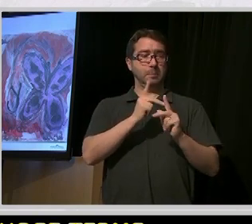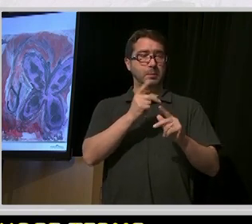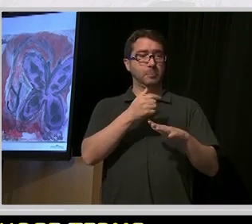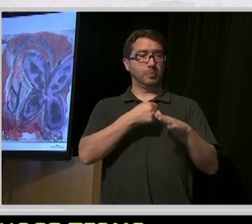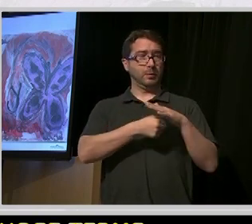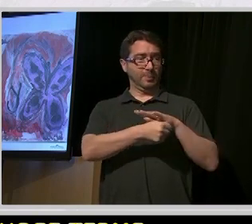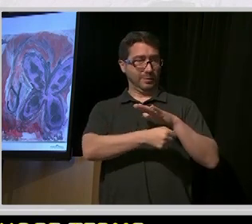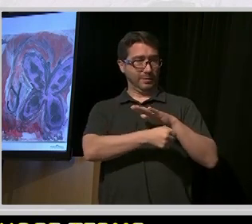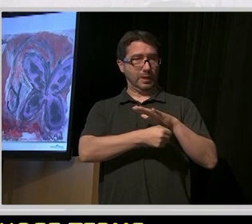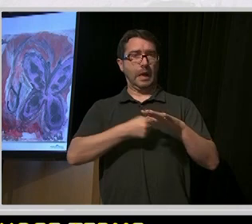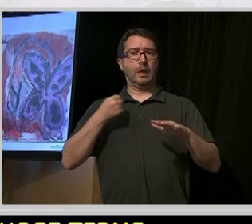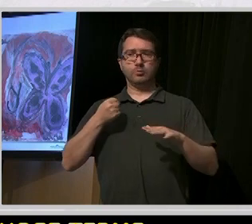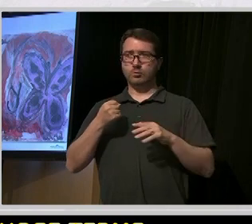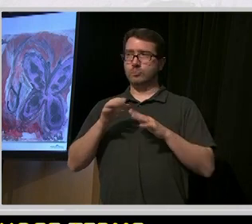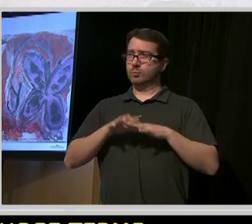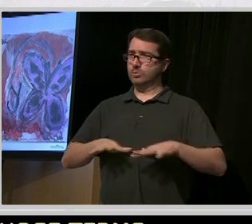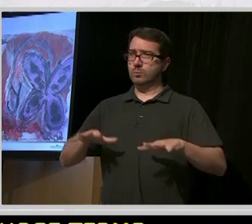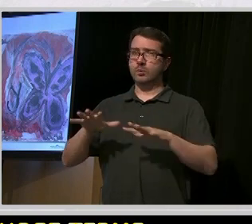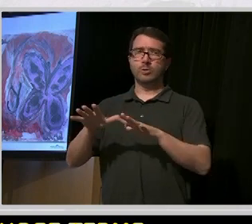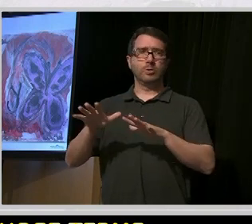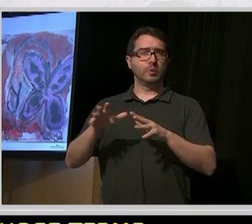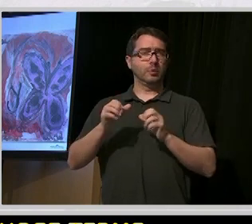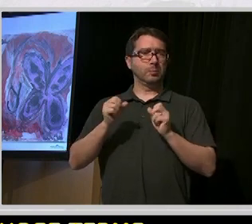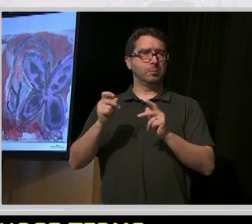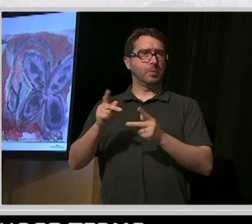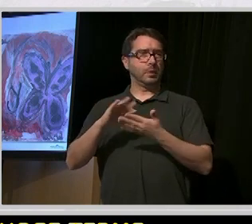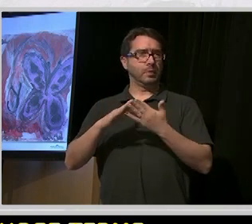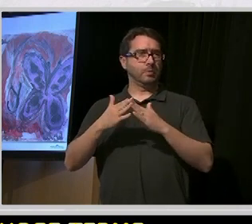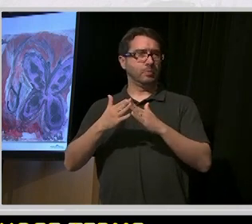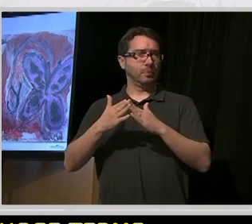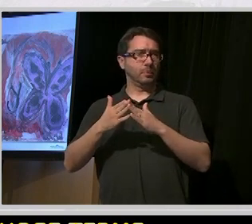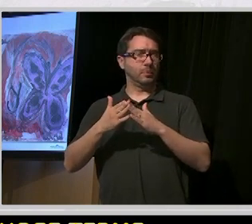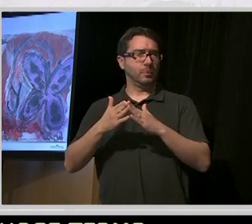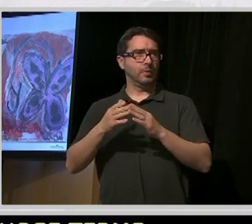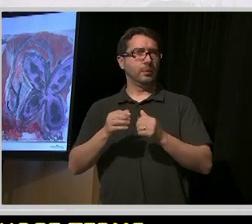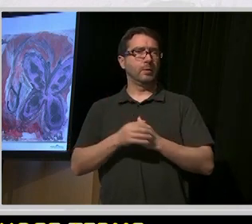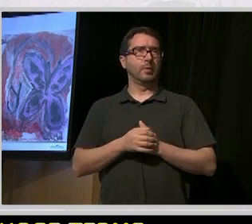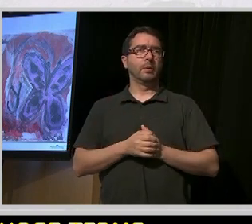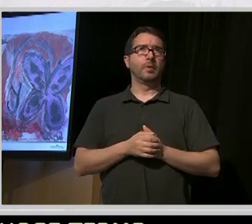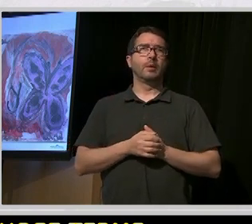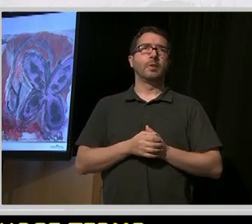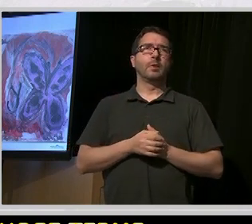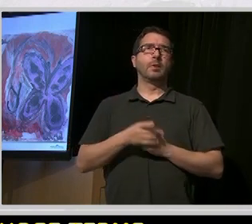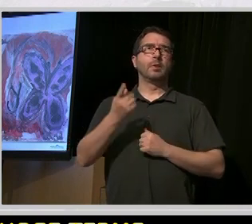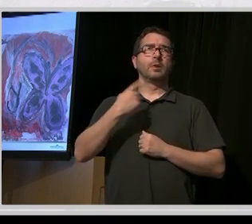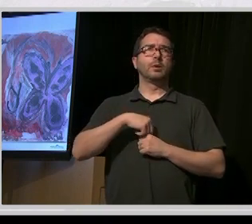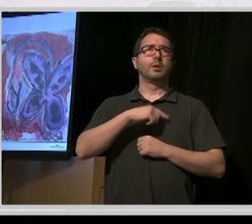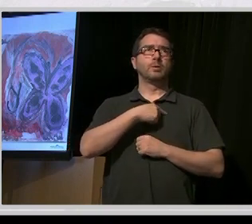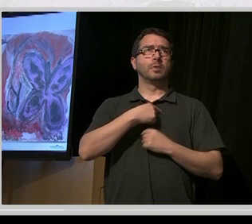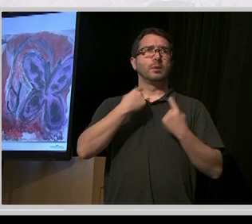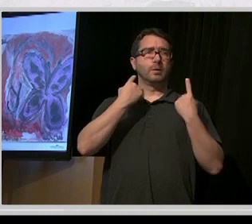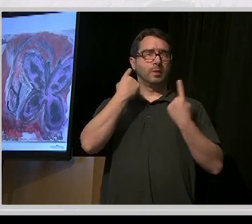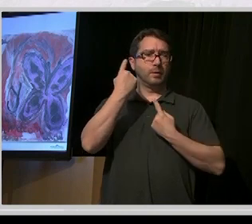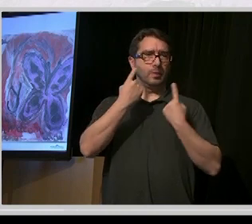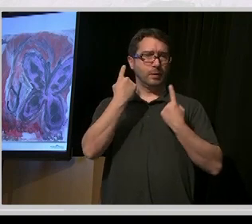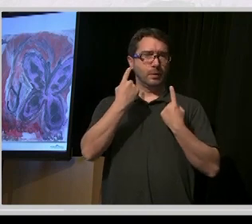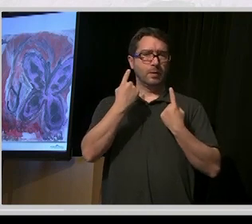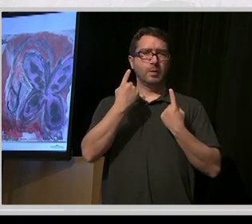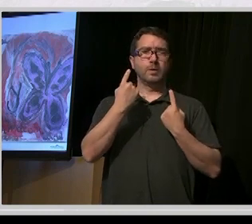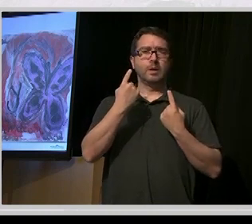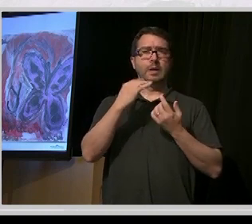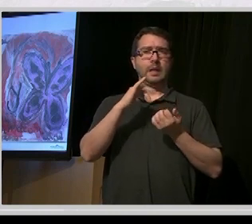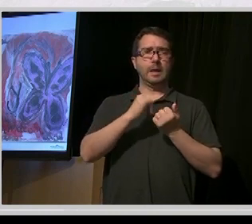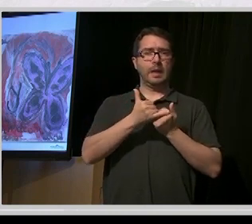communities. So we kind of rethought that a little bit in terms of how we want to talk about it.